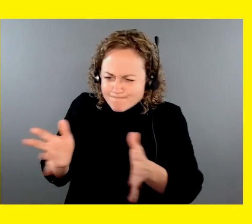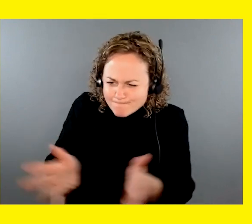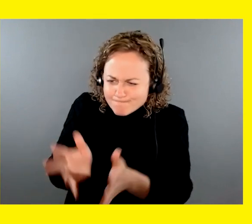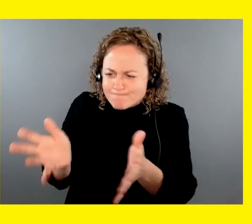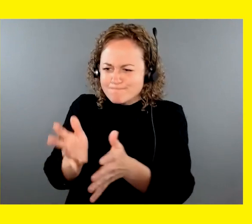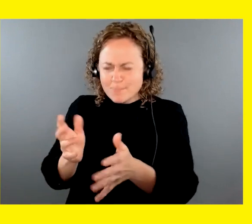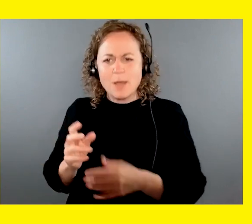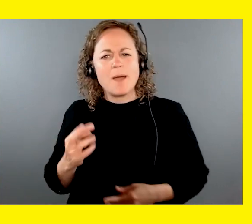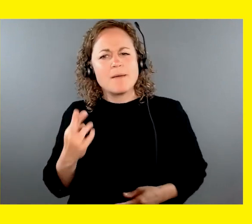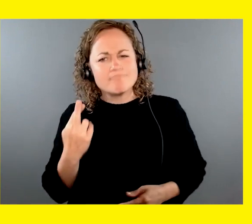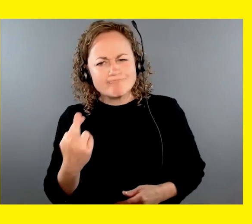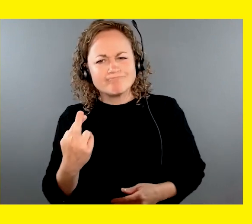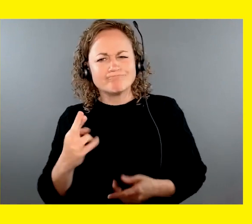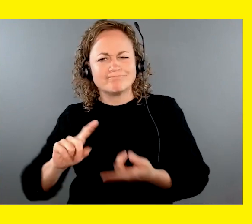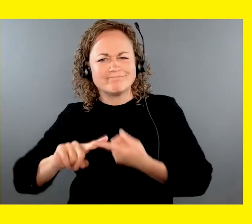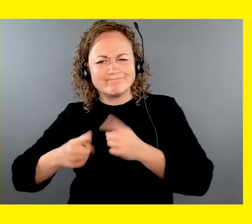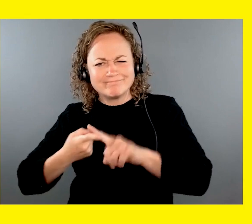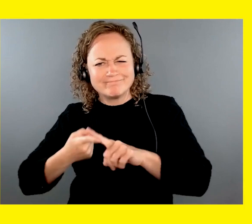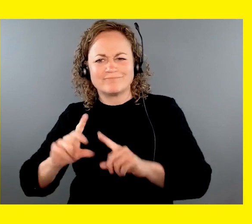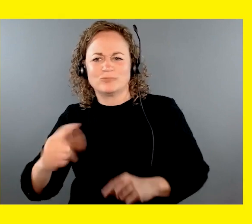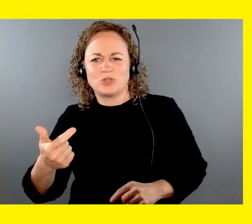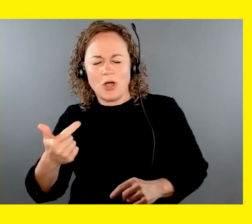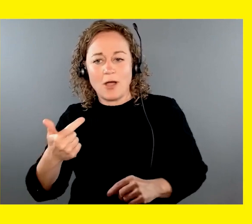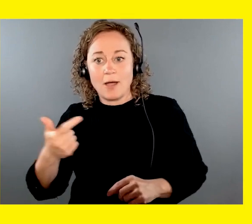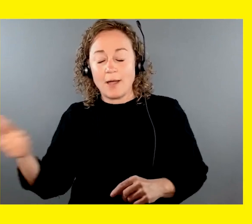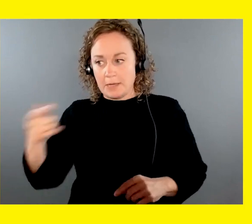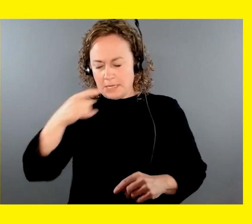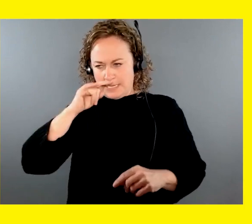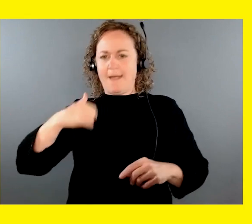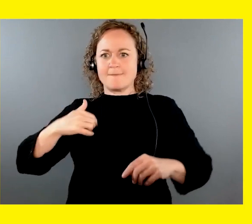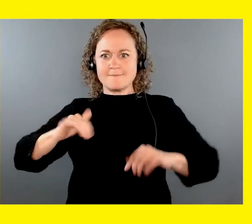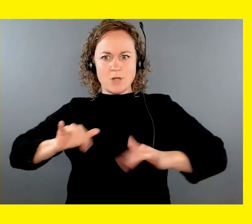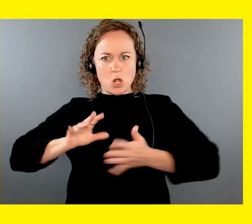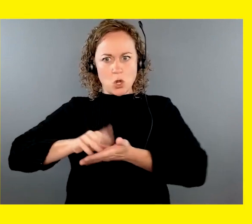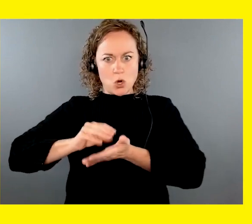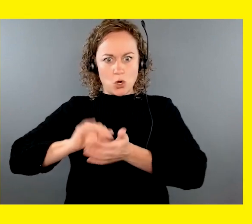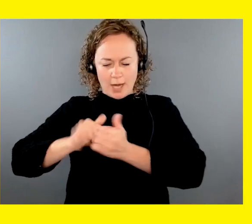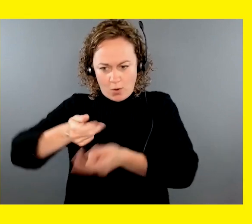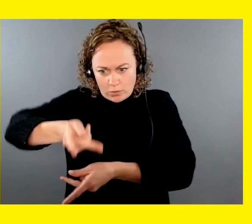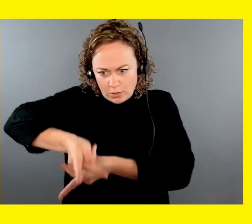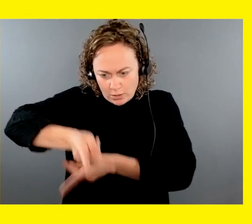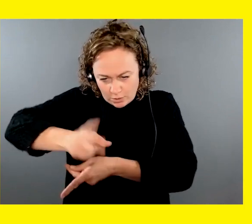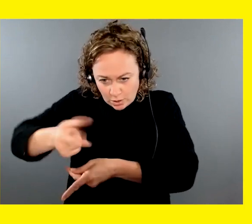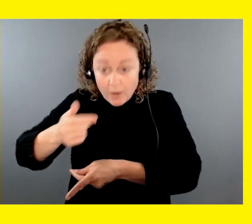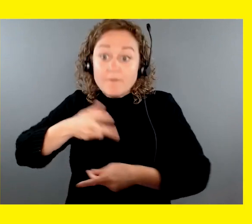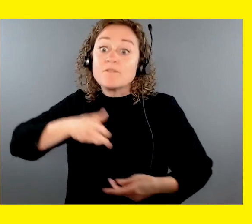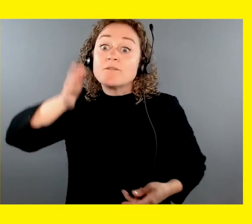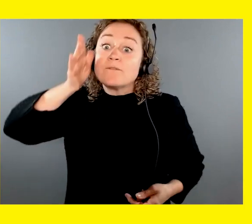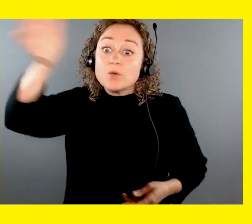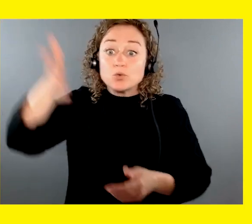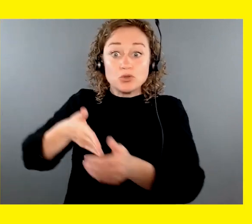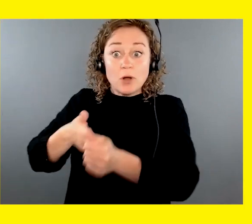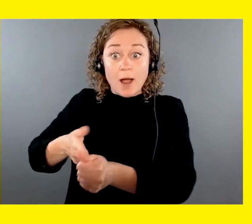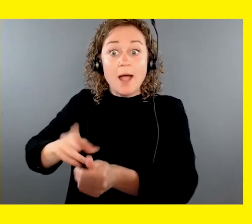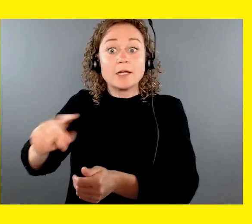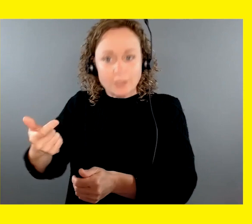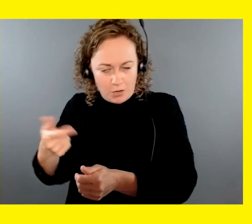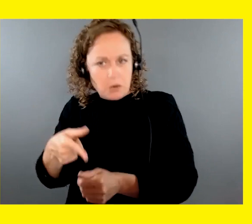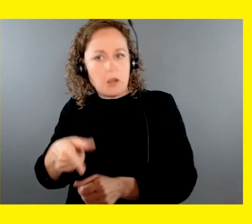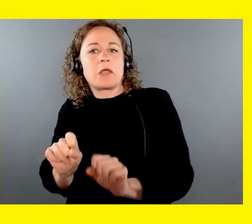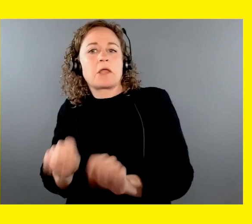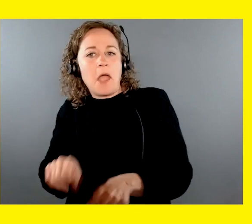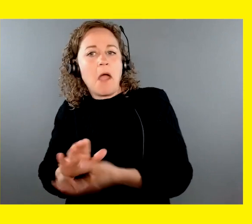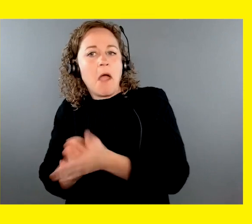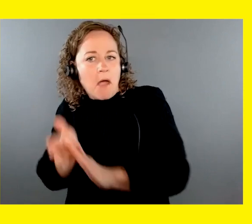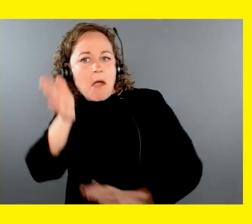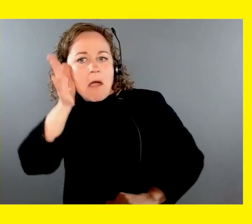buddy dog provides a child with an opportunity to care for a dog and may make it easier to transition into guide dog partnership in the future. Our